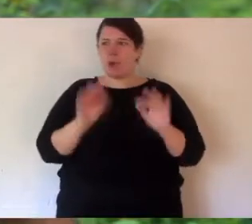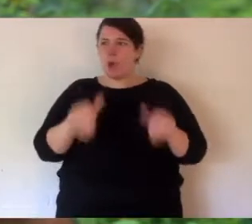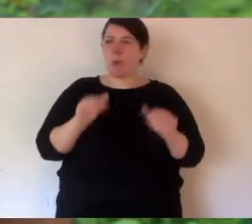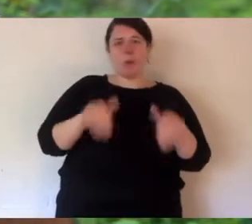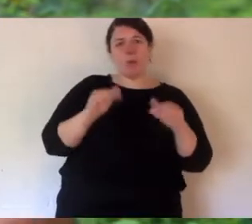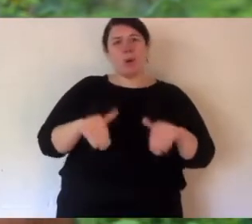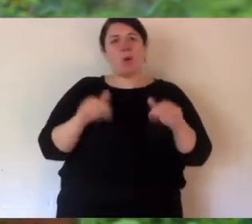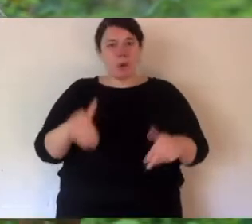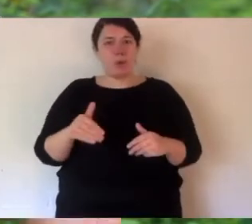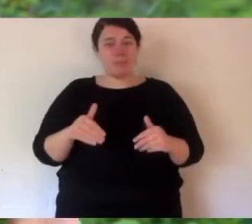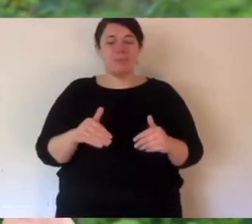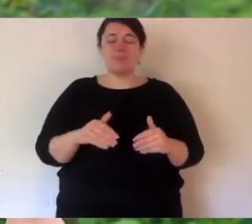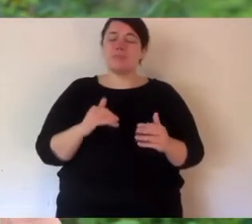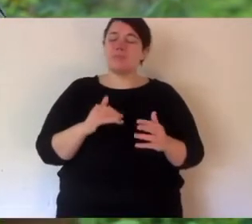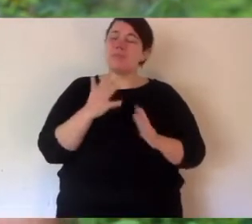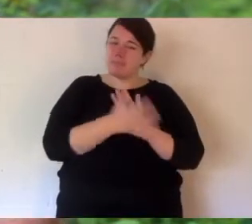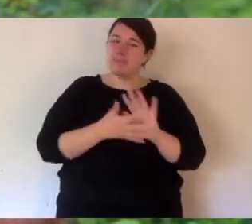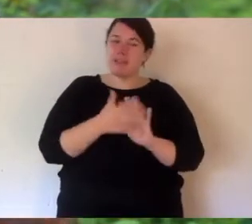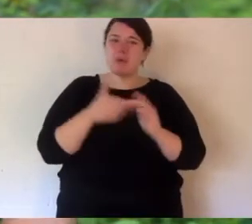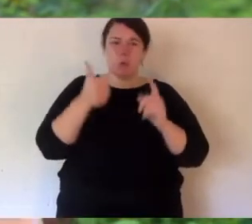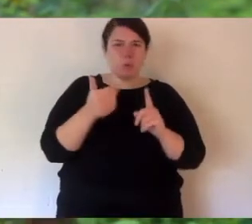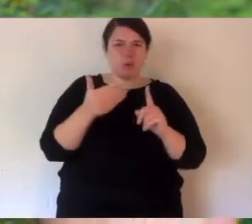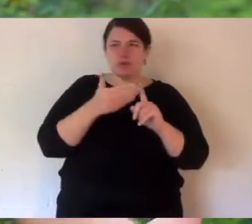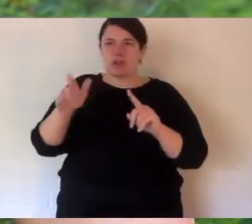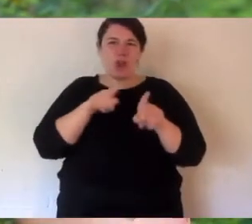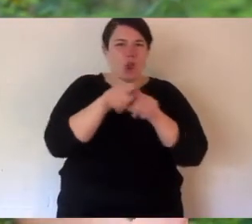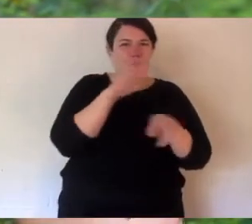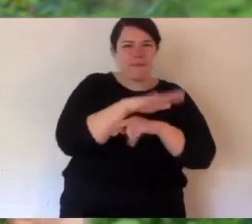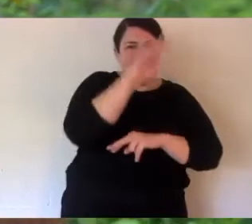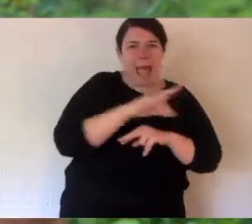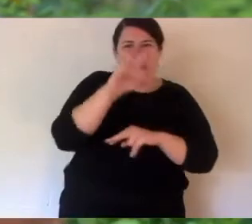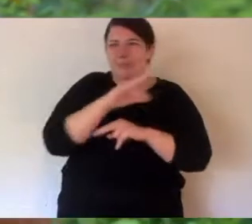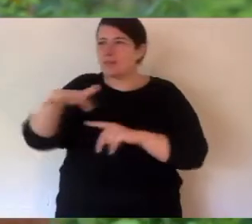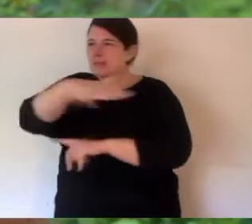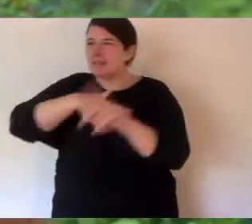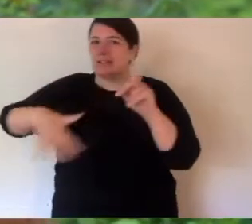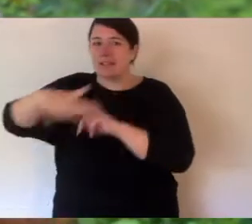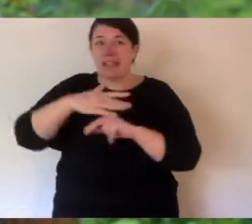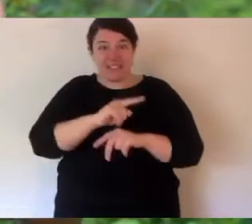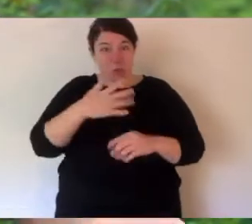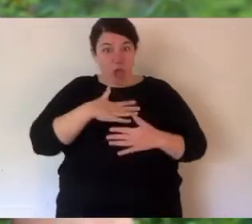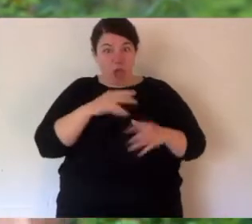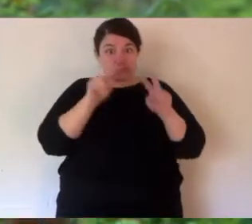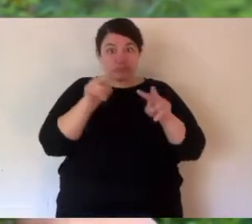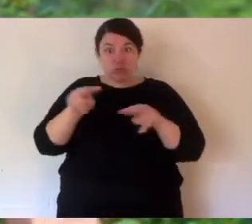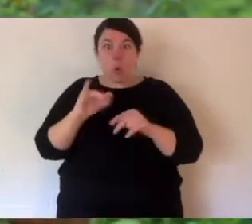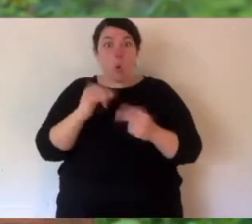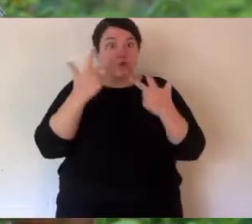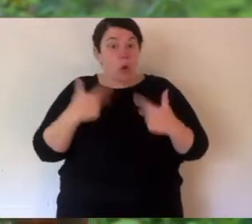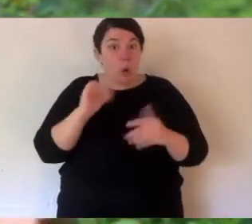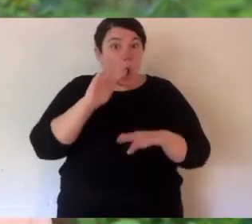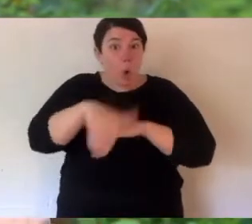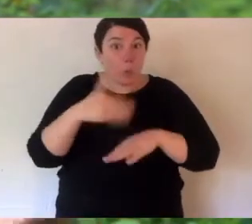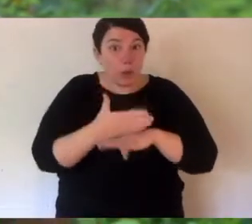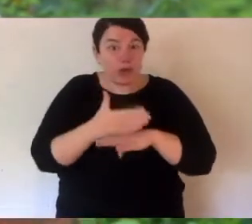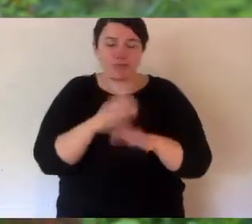moment. Like you probably do too. So this is a great distraction for us. And hopefully you. If you like what you've seen. Or want to show me